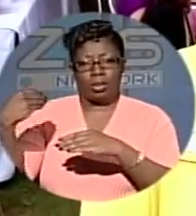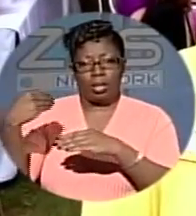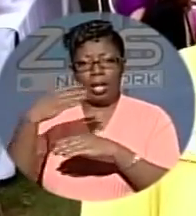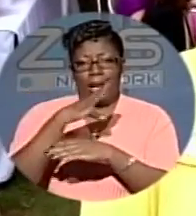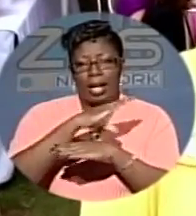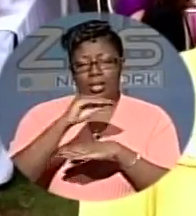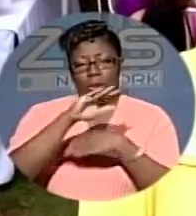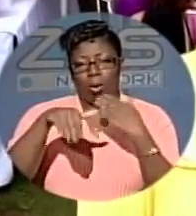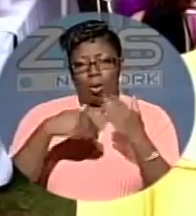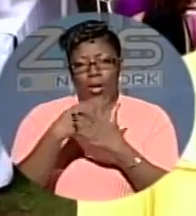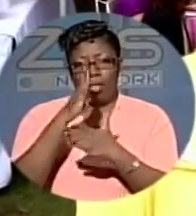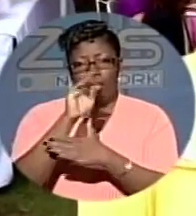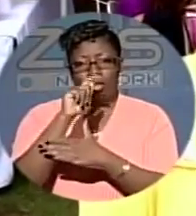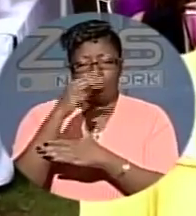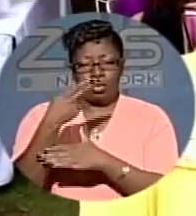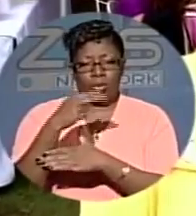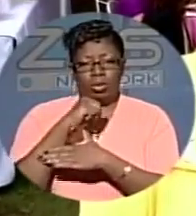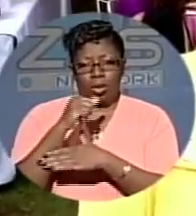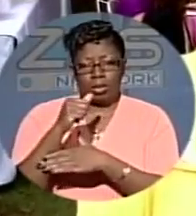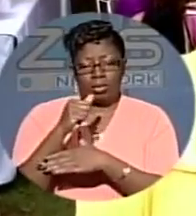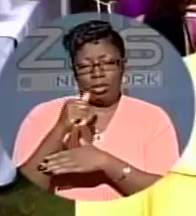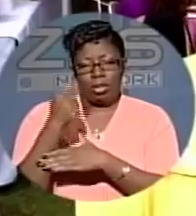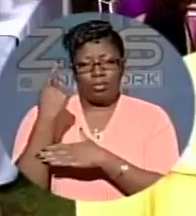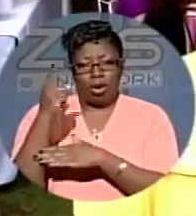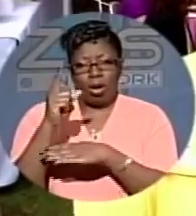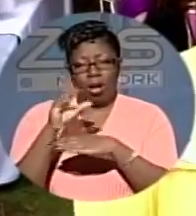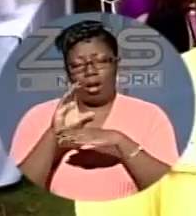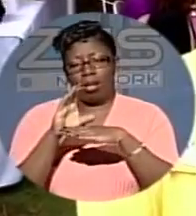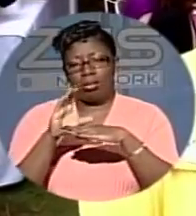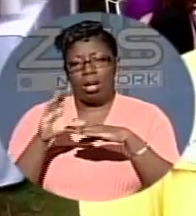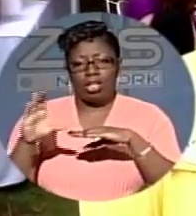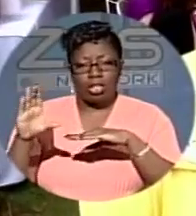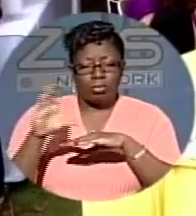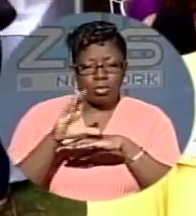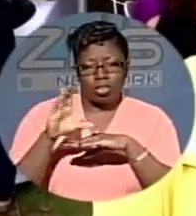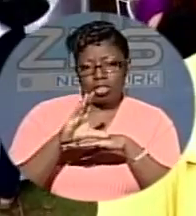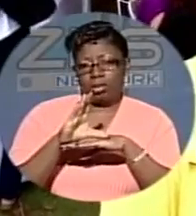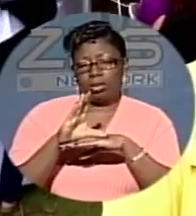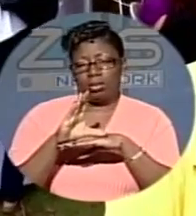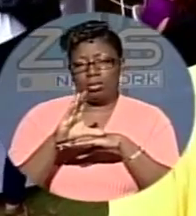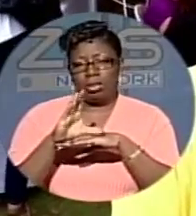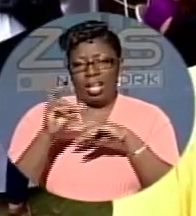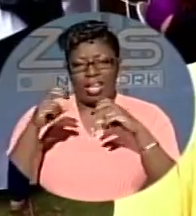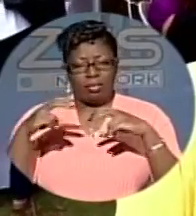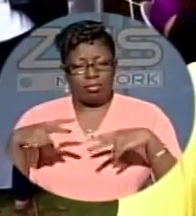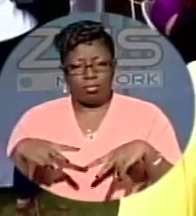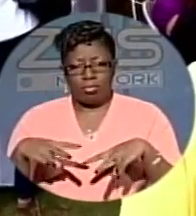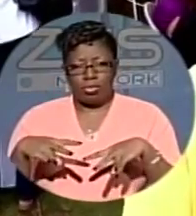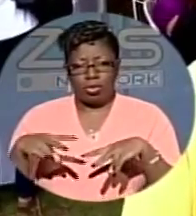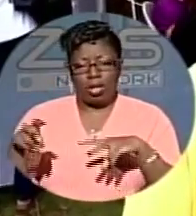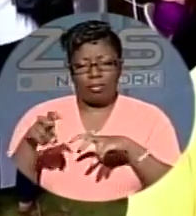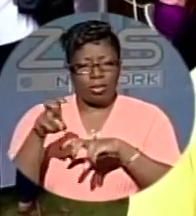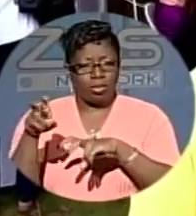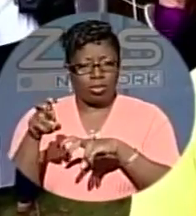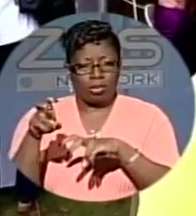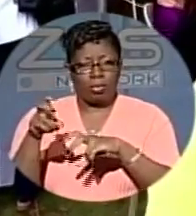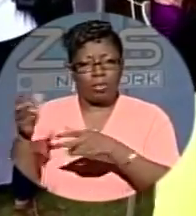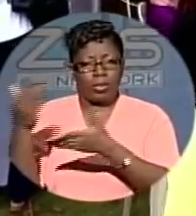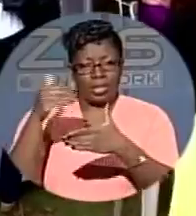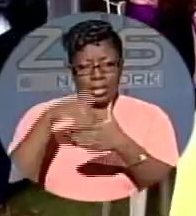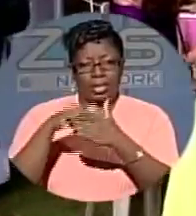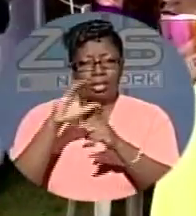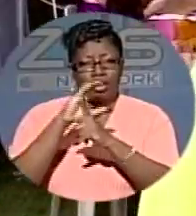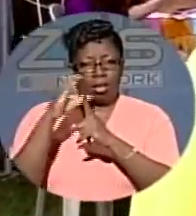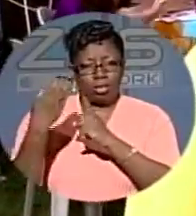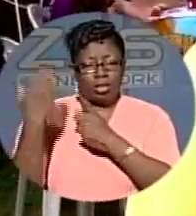holders are no longer looking at it as a commercial venture, but getting involved and bringing in the cultural heritage of the